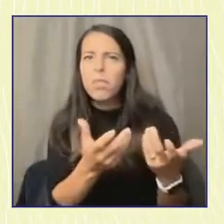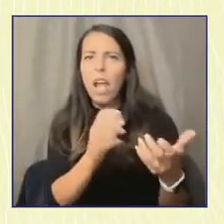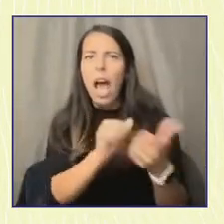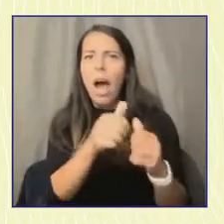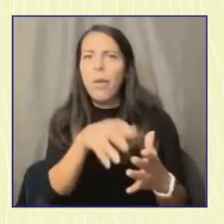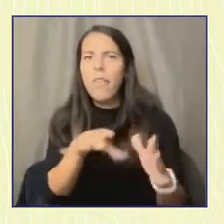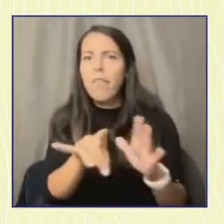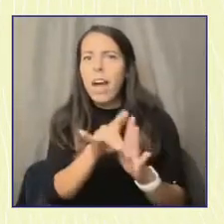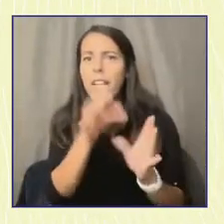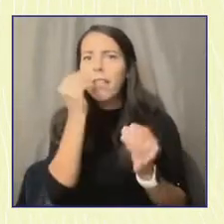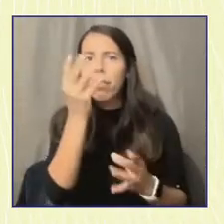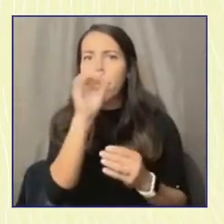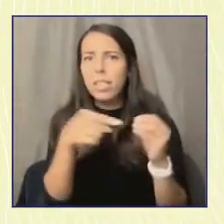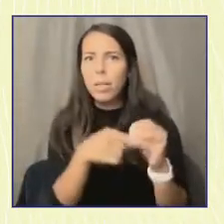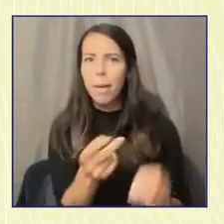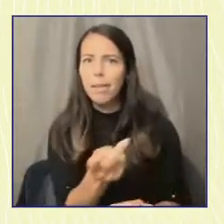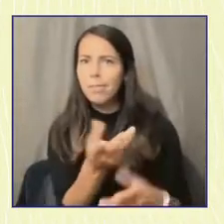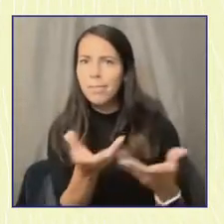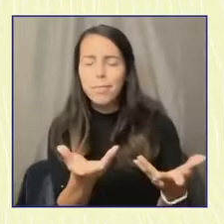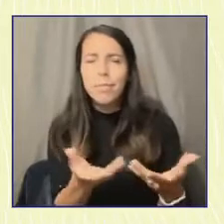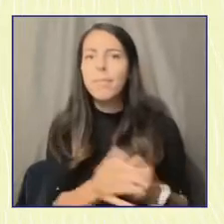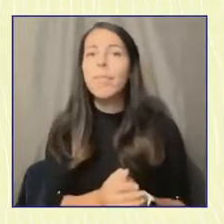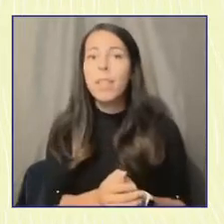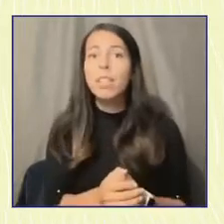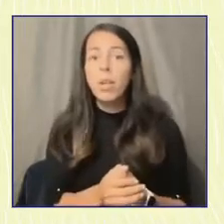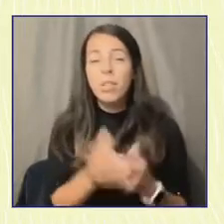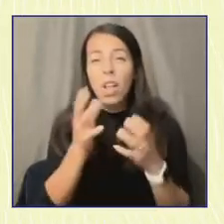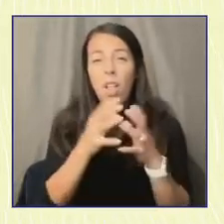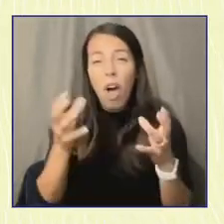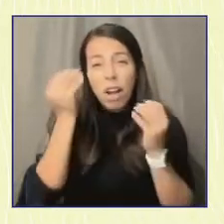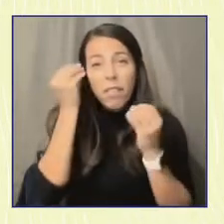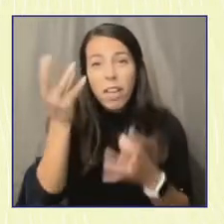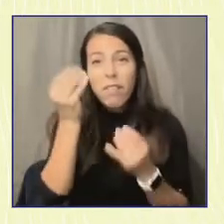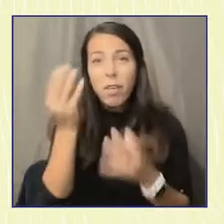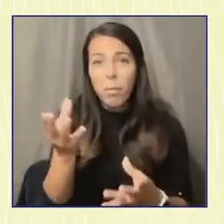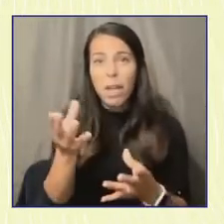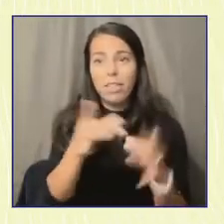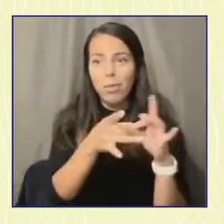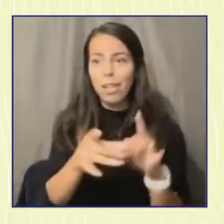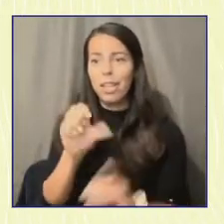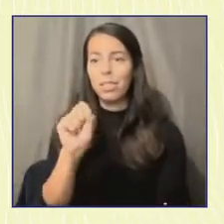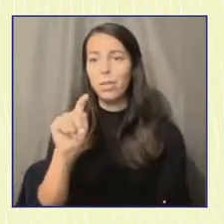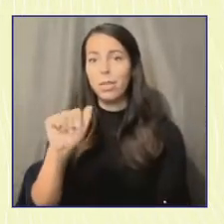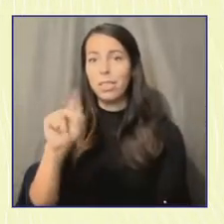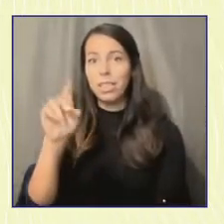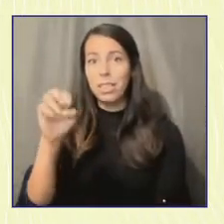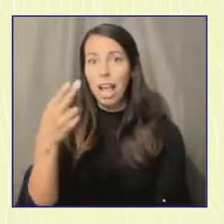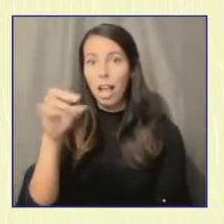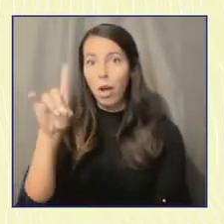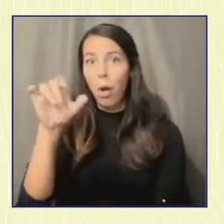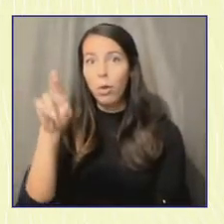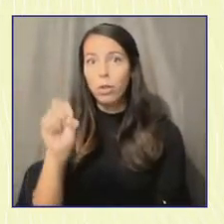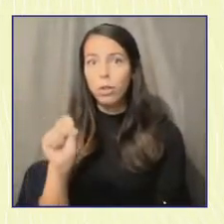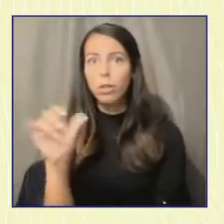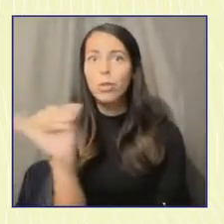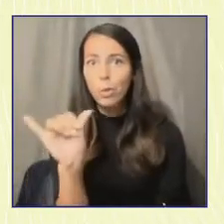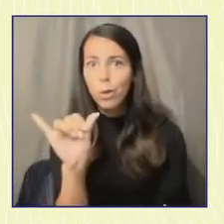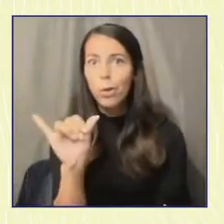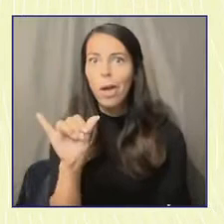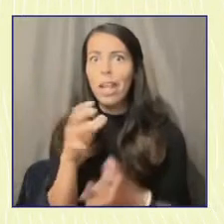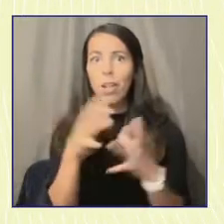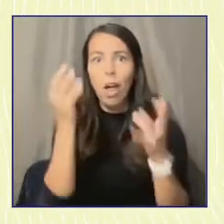big role that a whole bunch of different stakeholders, including news media, can play, especially with related to state and local elections,